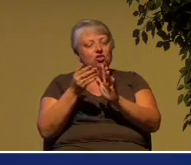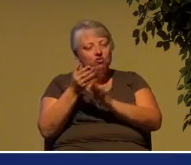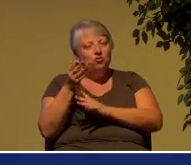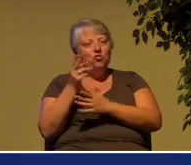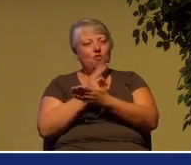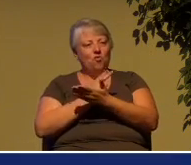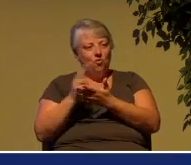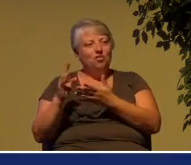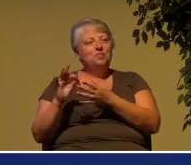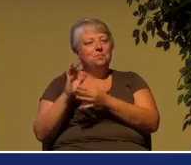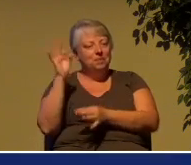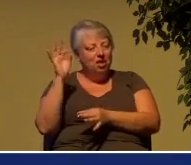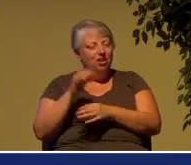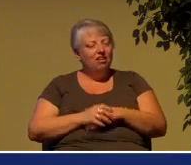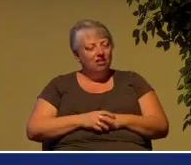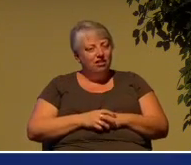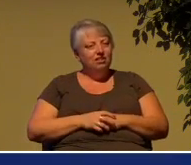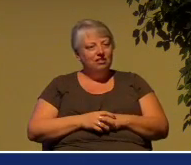Spirit.